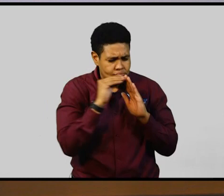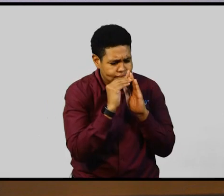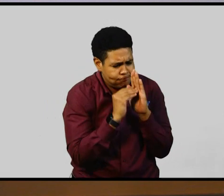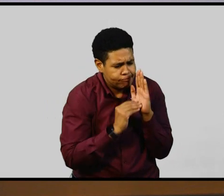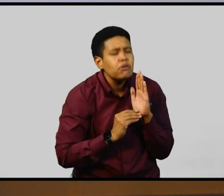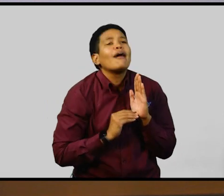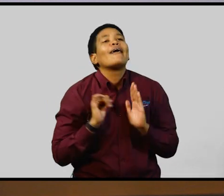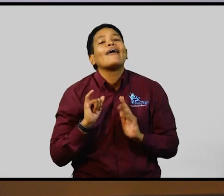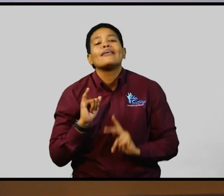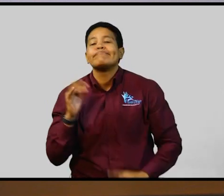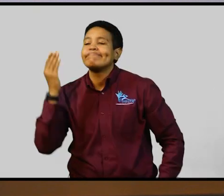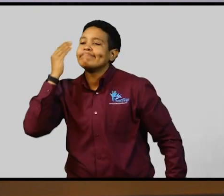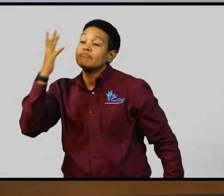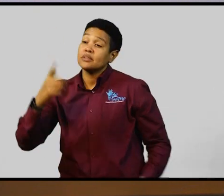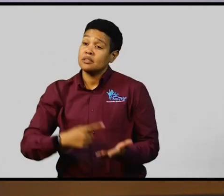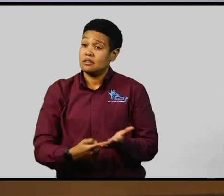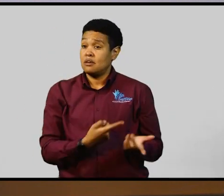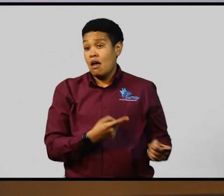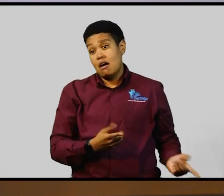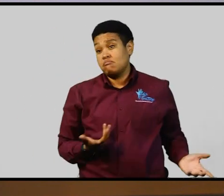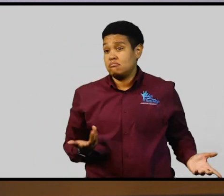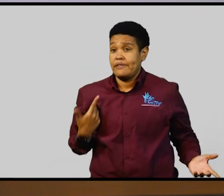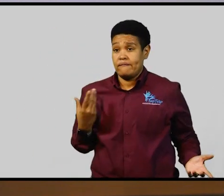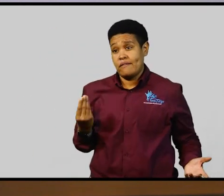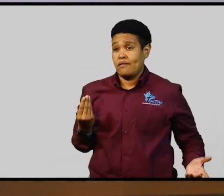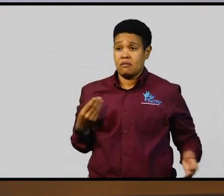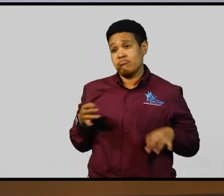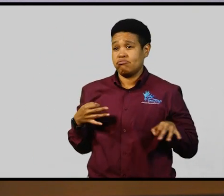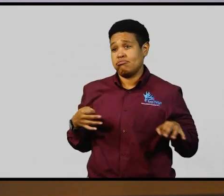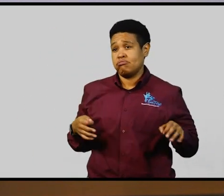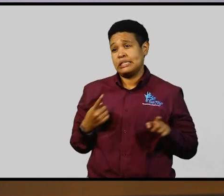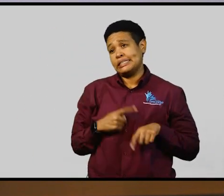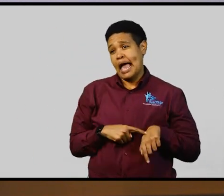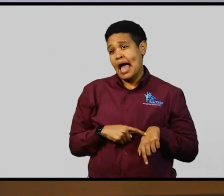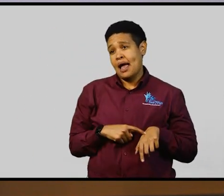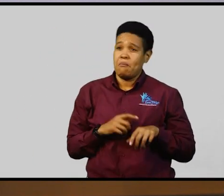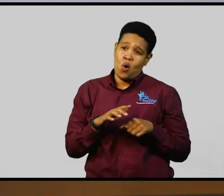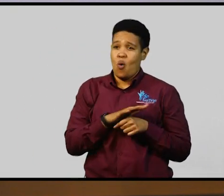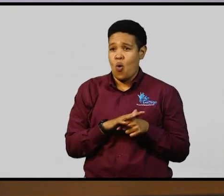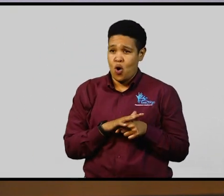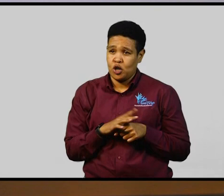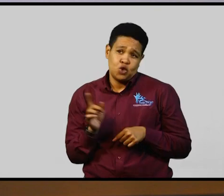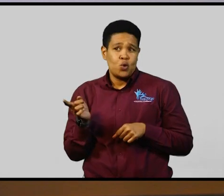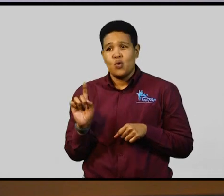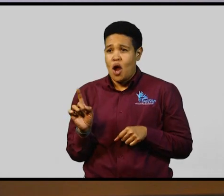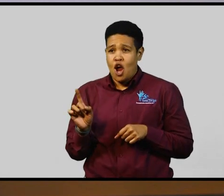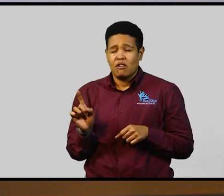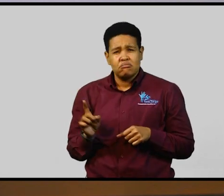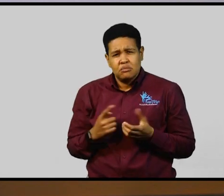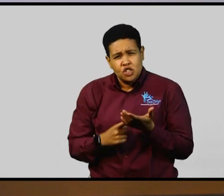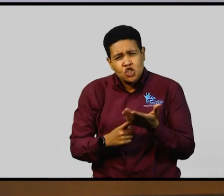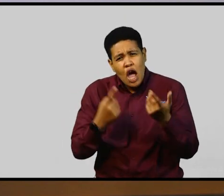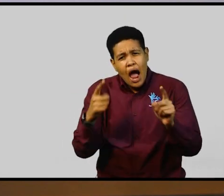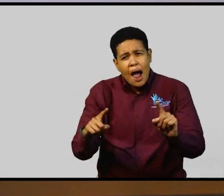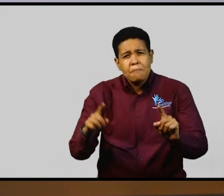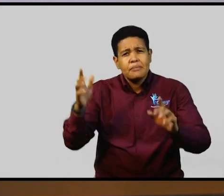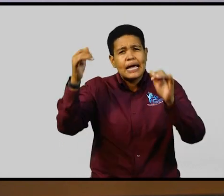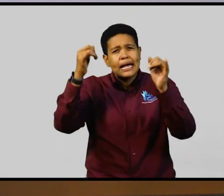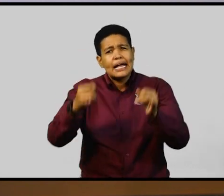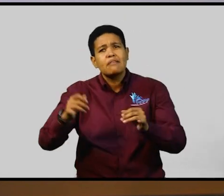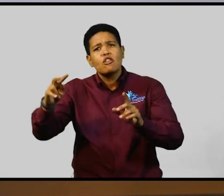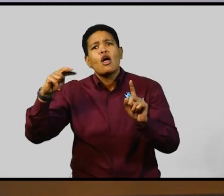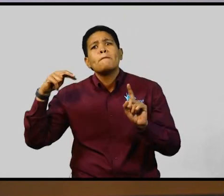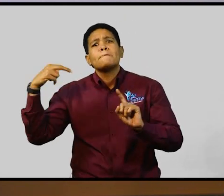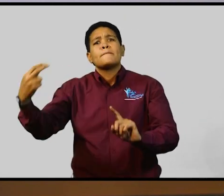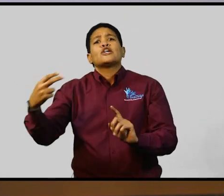individual to have a discussion with the organization or individual who there is that perception